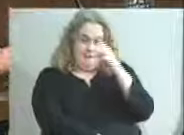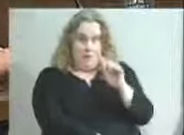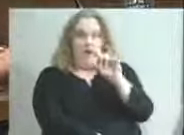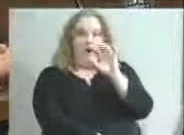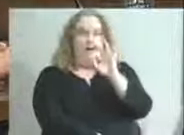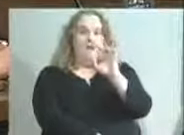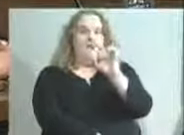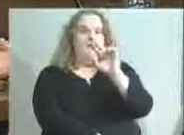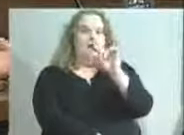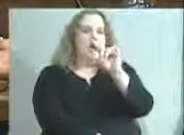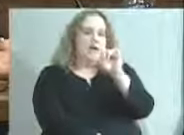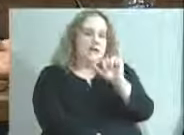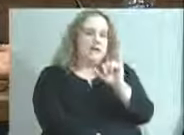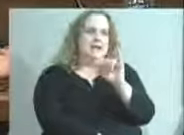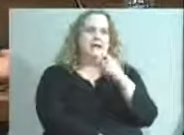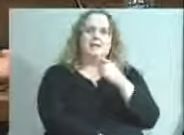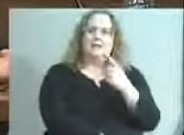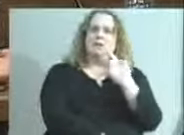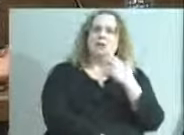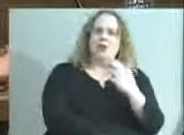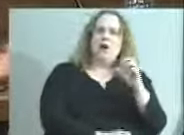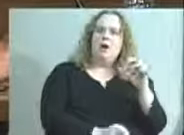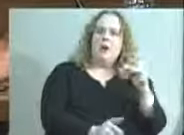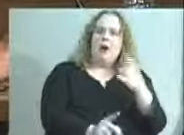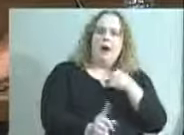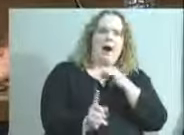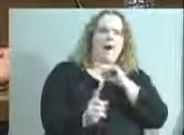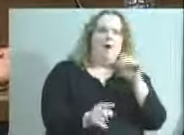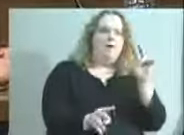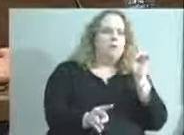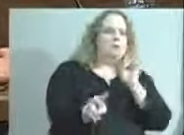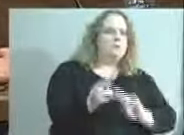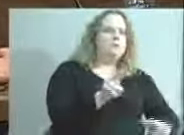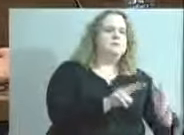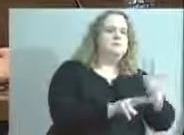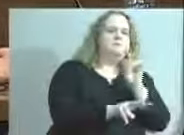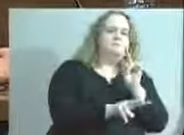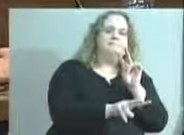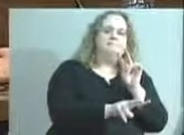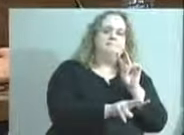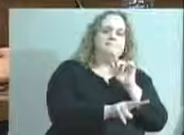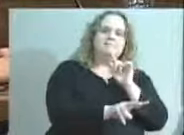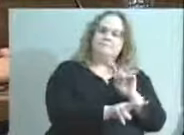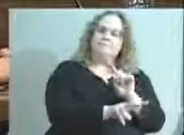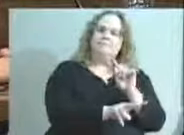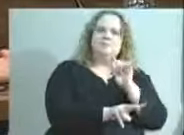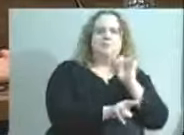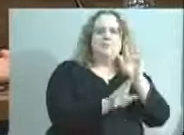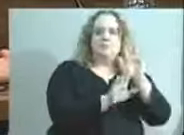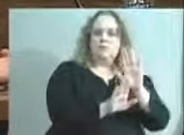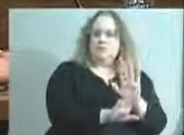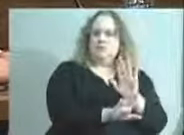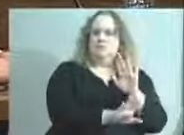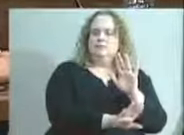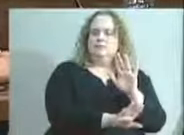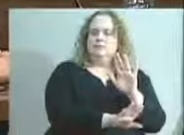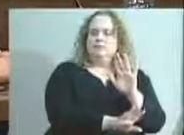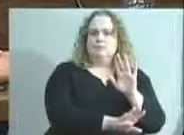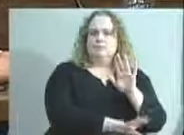do their work, and as I said, oh, this is a great time for me to go and watch, and it was just wonderful. The kids were